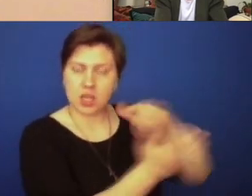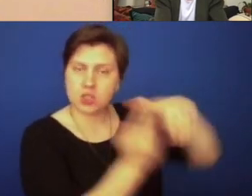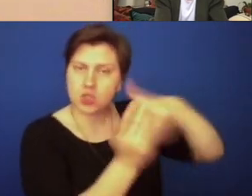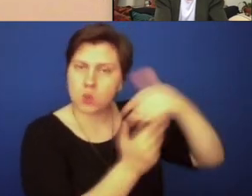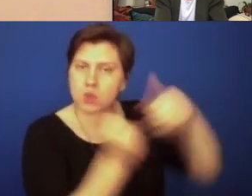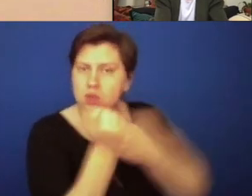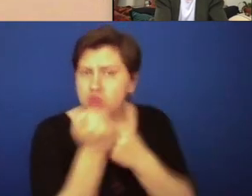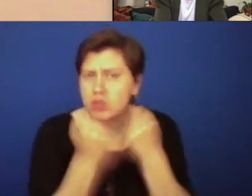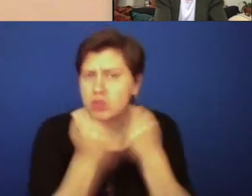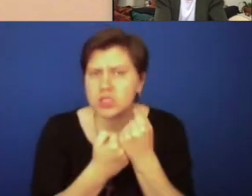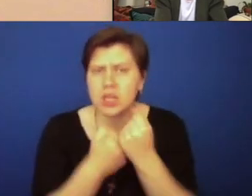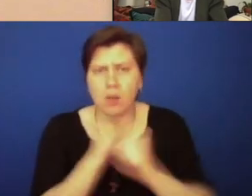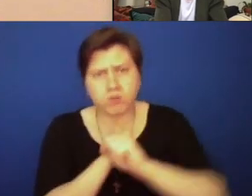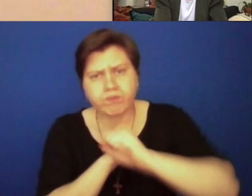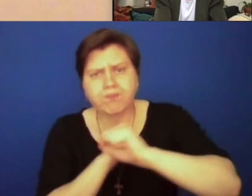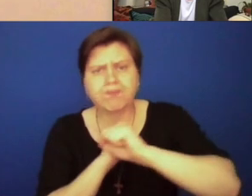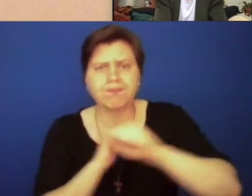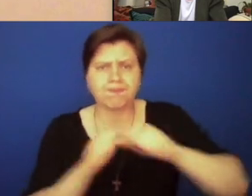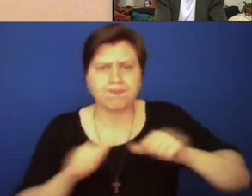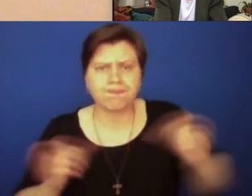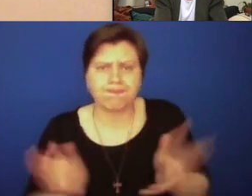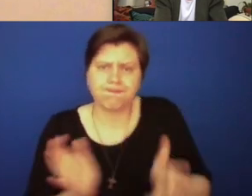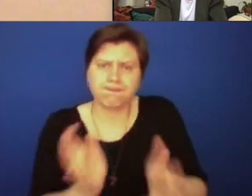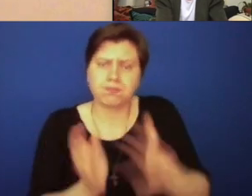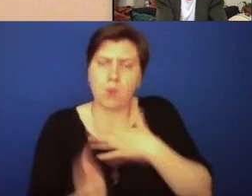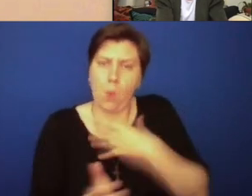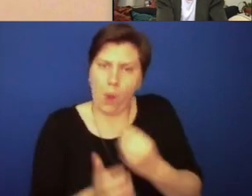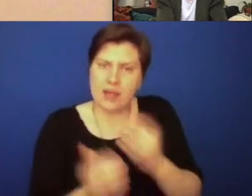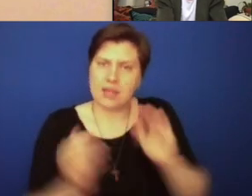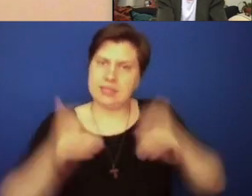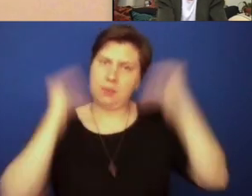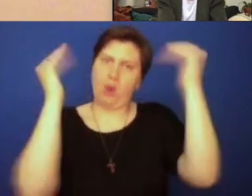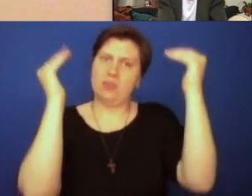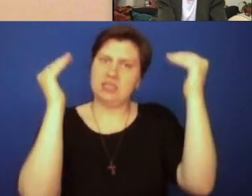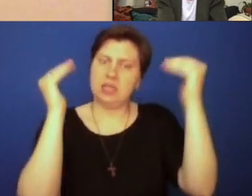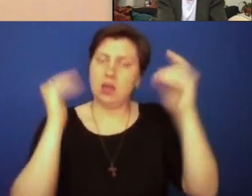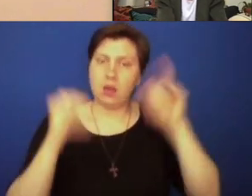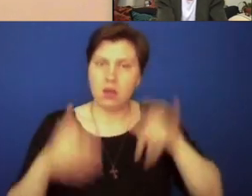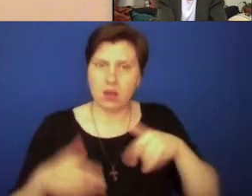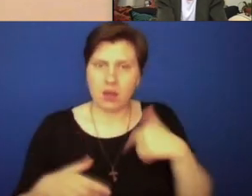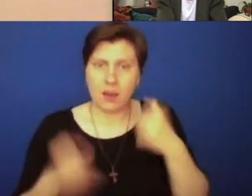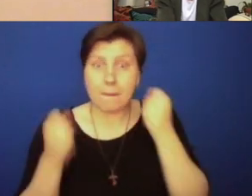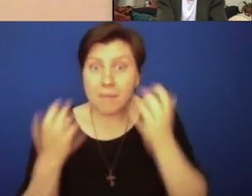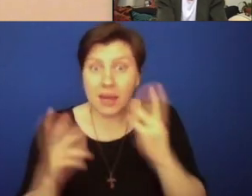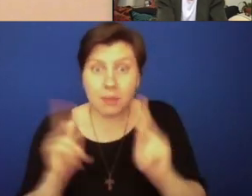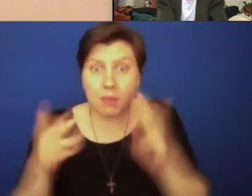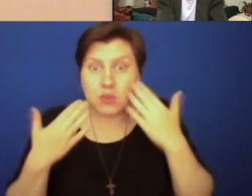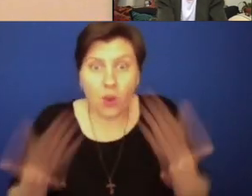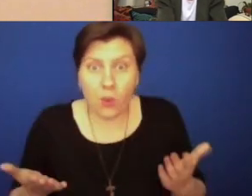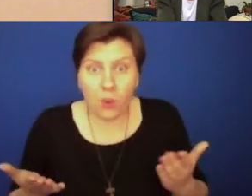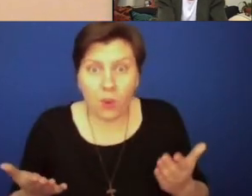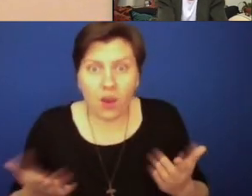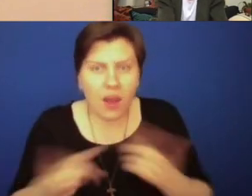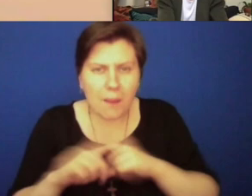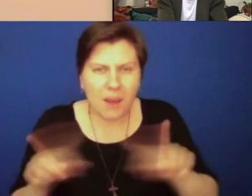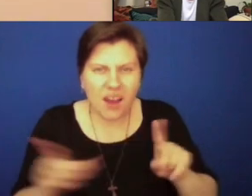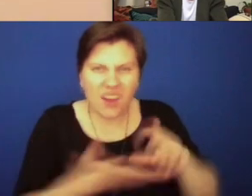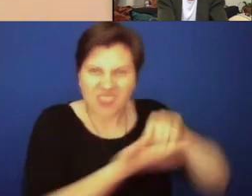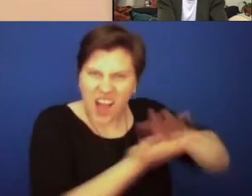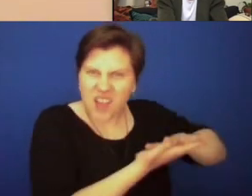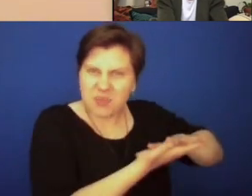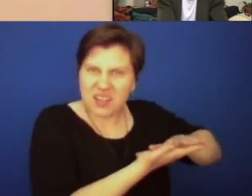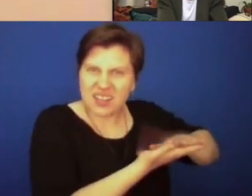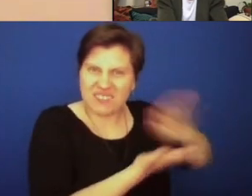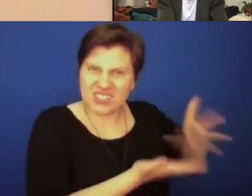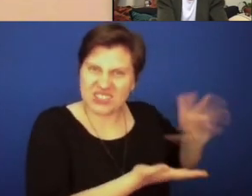social construction, propagation, and maintenance of white supremacy, um, is so unknown to so many people, yet it's